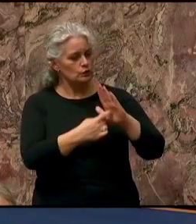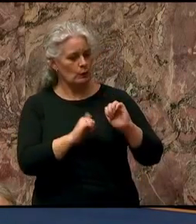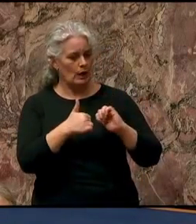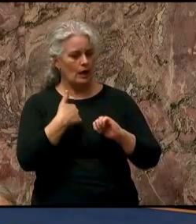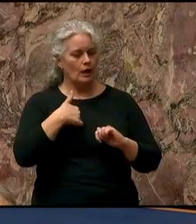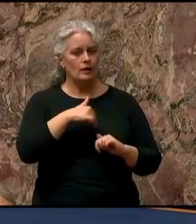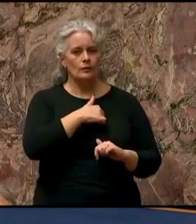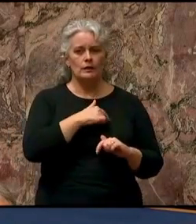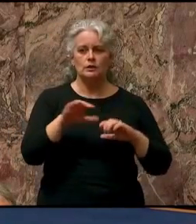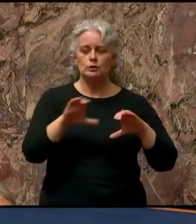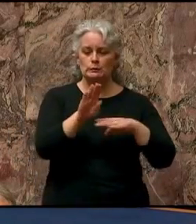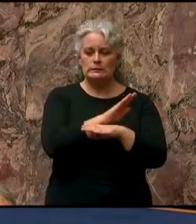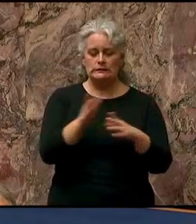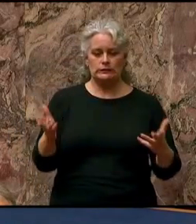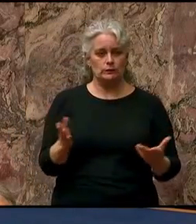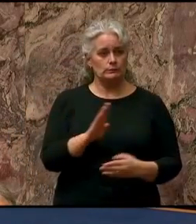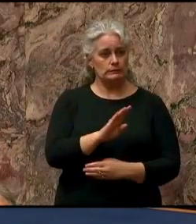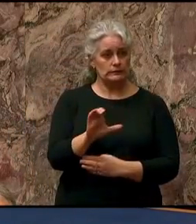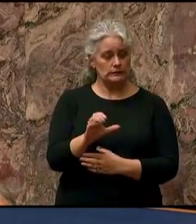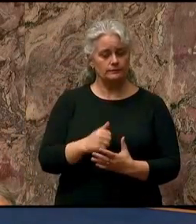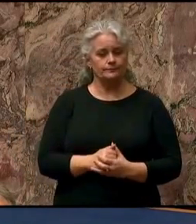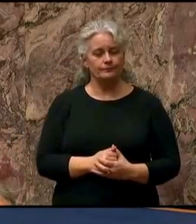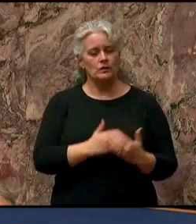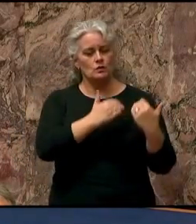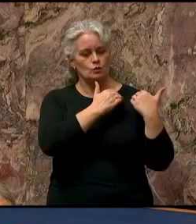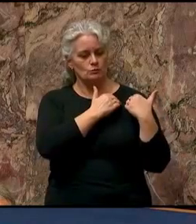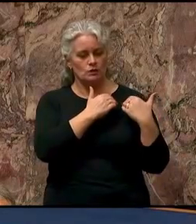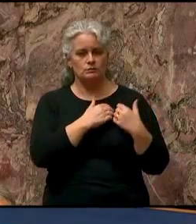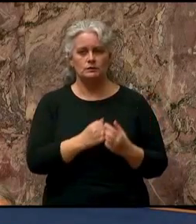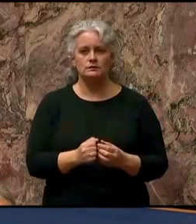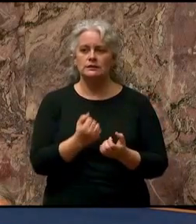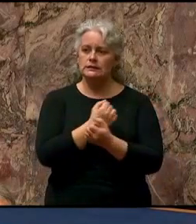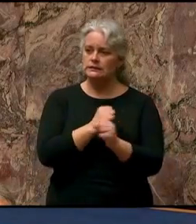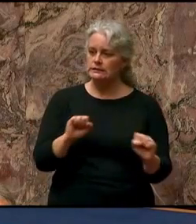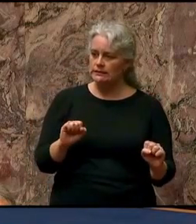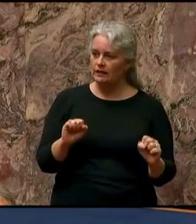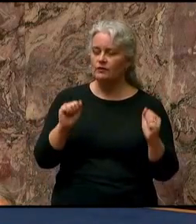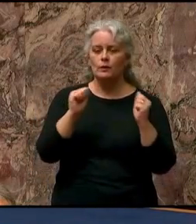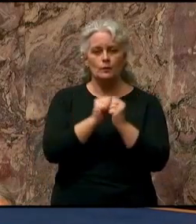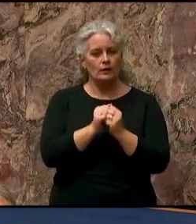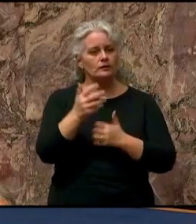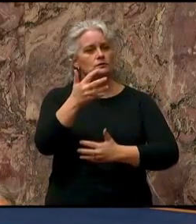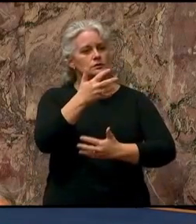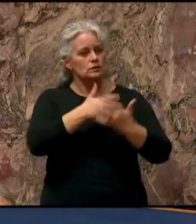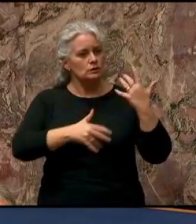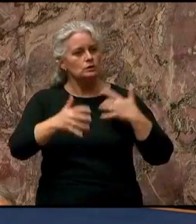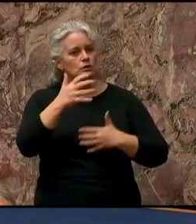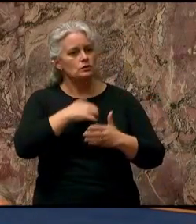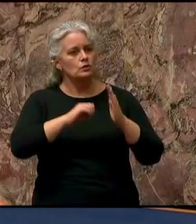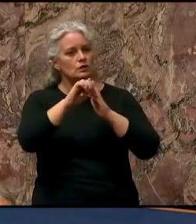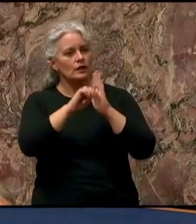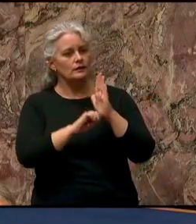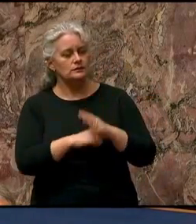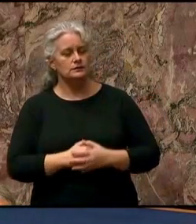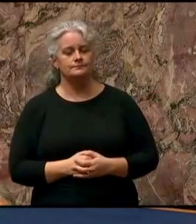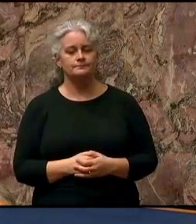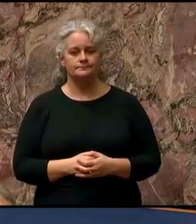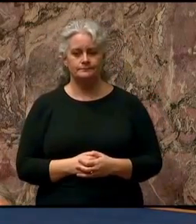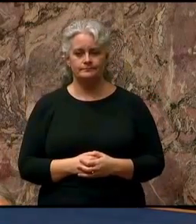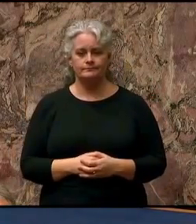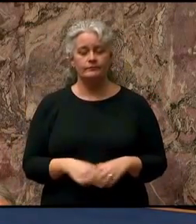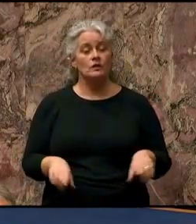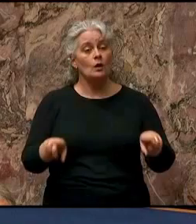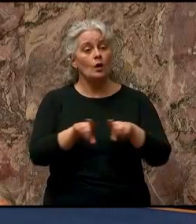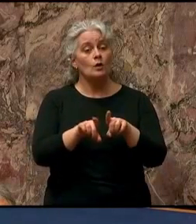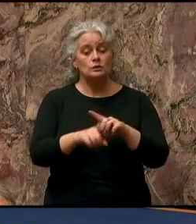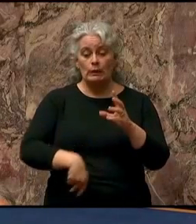British Columbia, responsibly, safely, with social licence. In addition to delivering